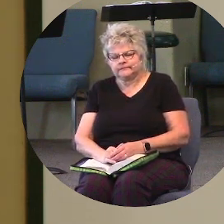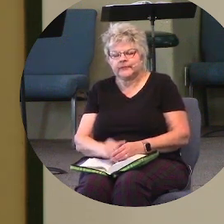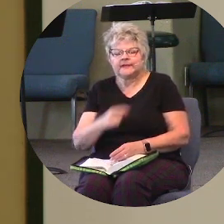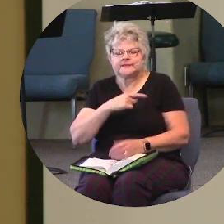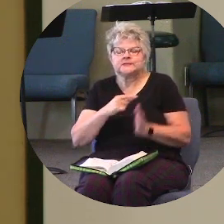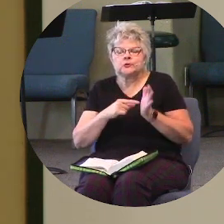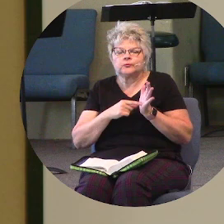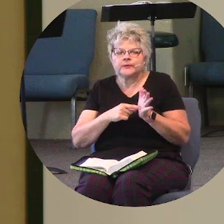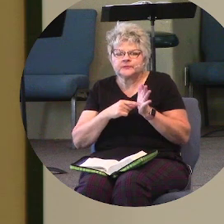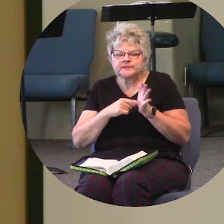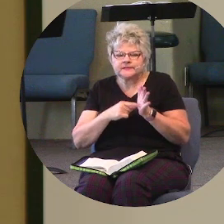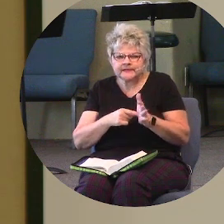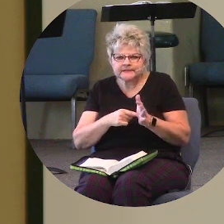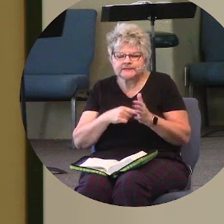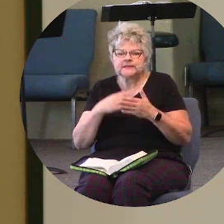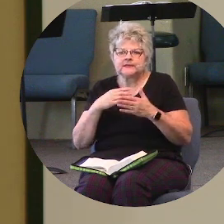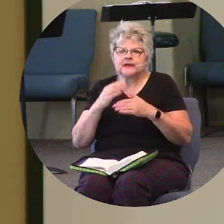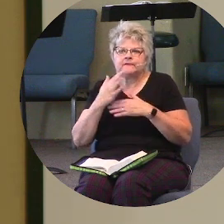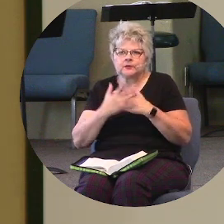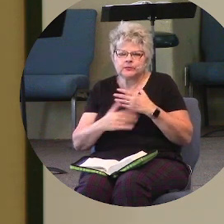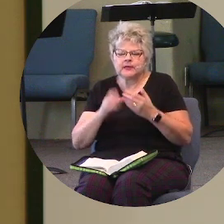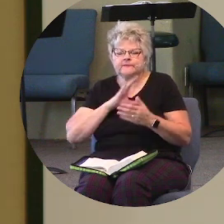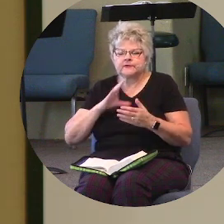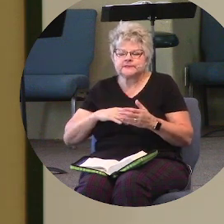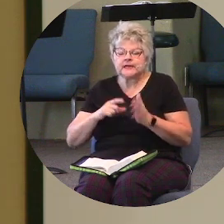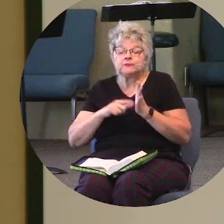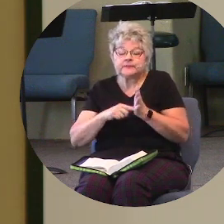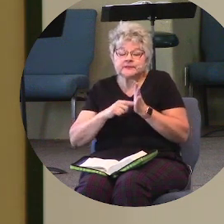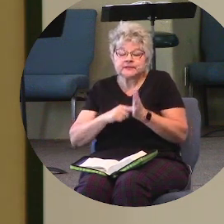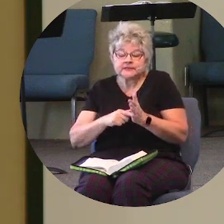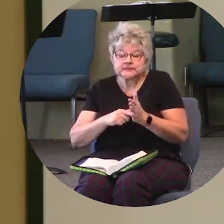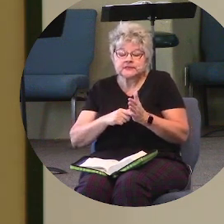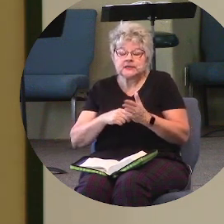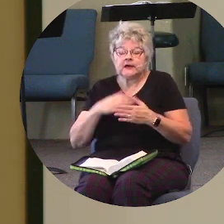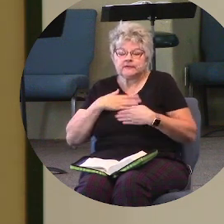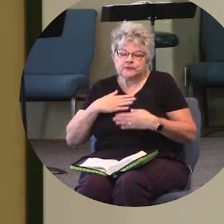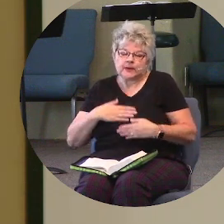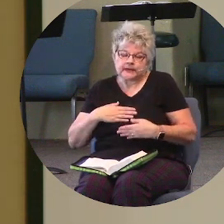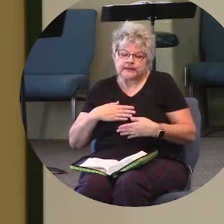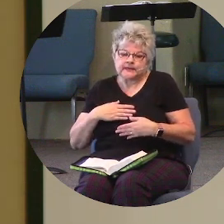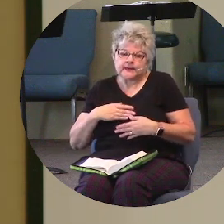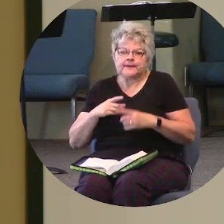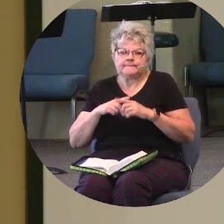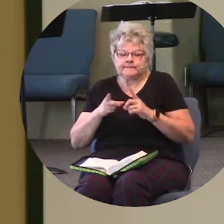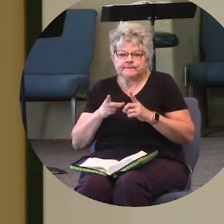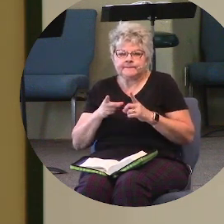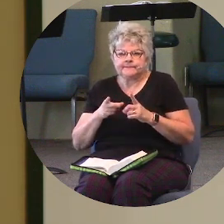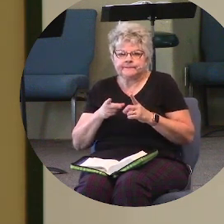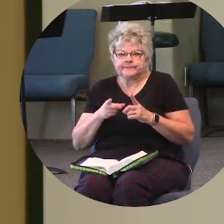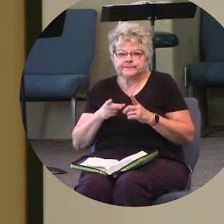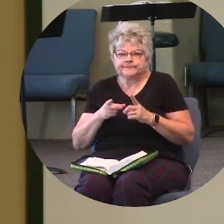representation of the blood of Christ and the representation of his body. But it